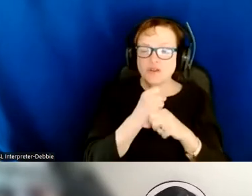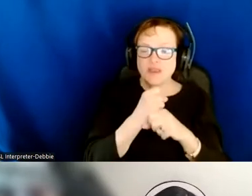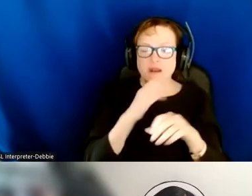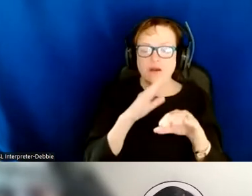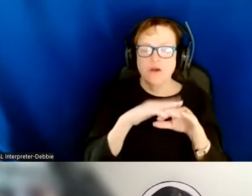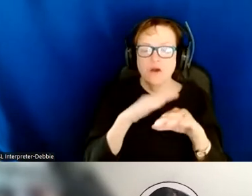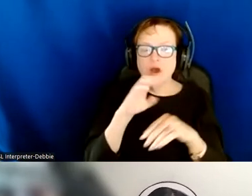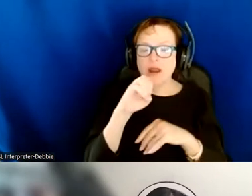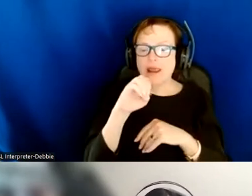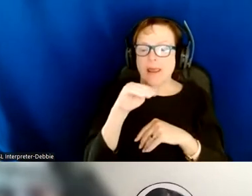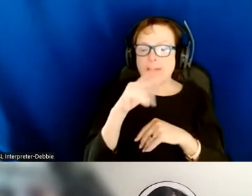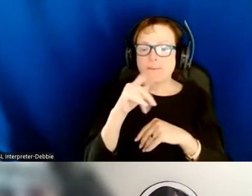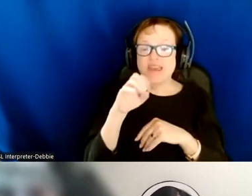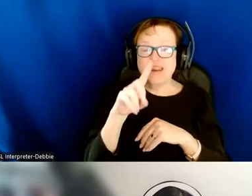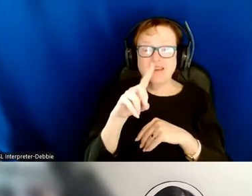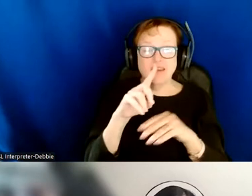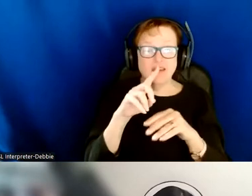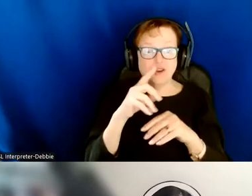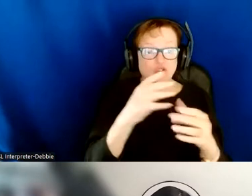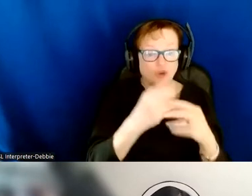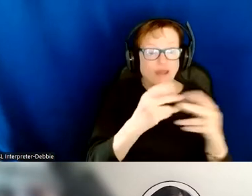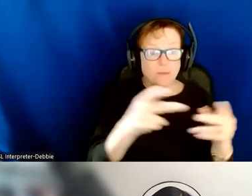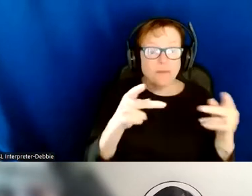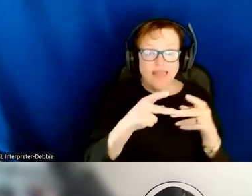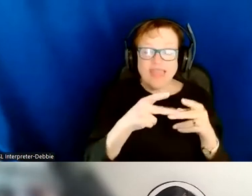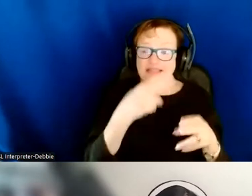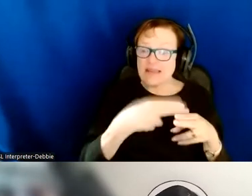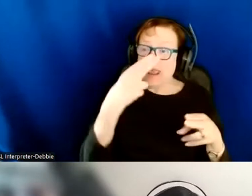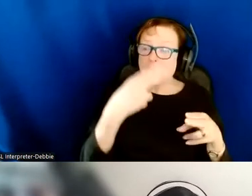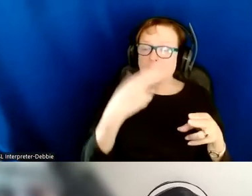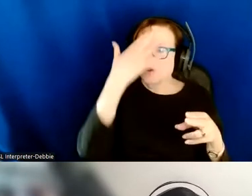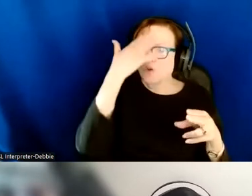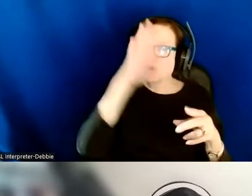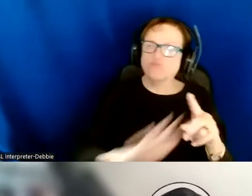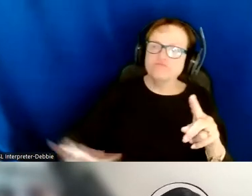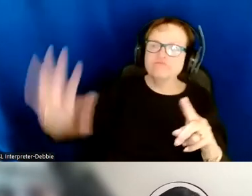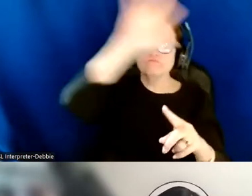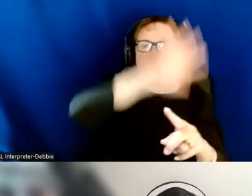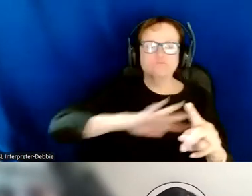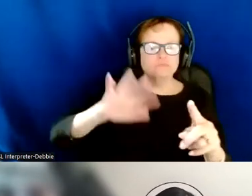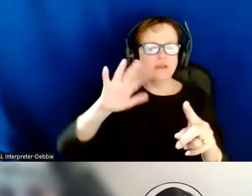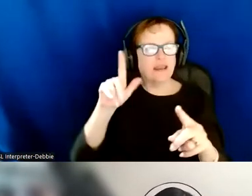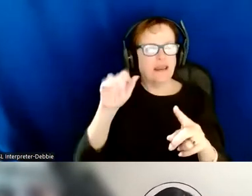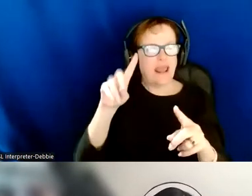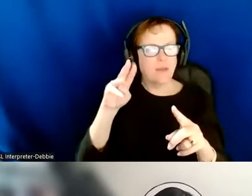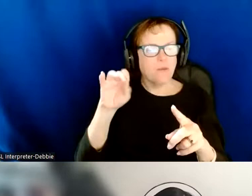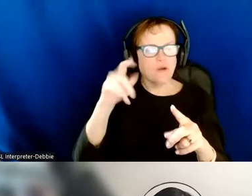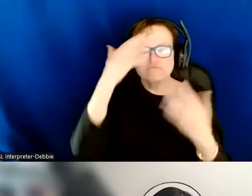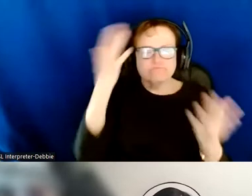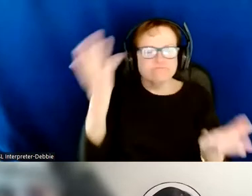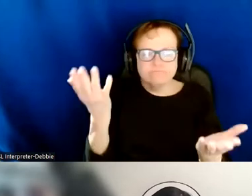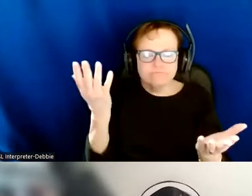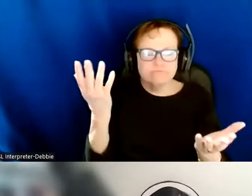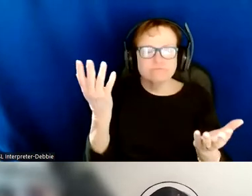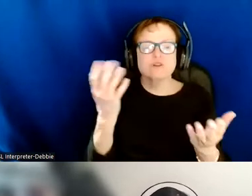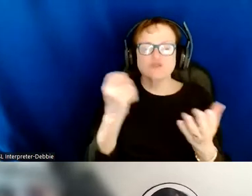and so you'll get a location but you don't necessarily know about all the landmarks in the area with this in mind we made a point of interest